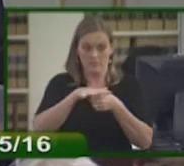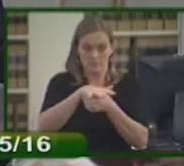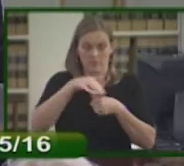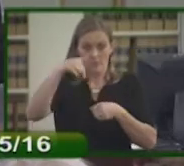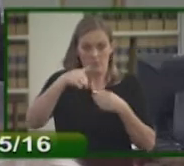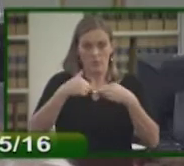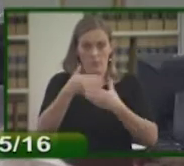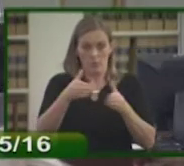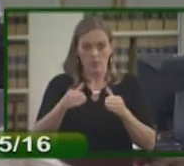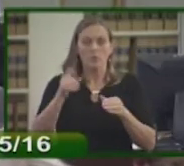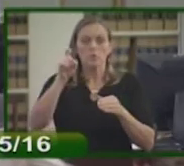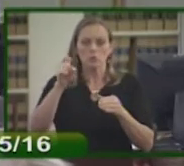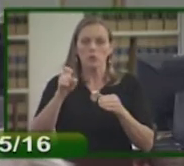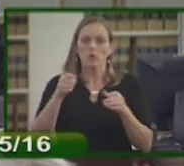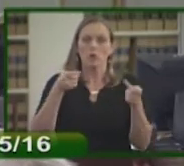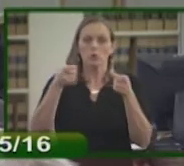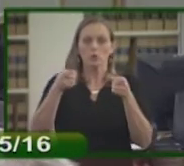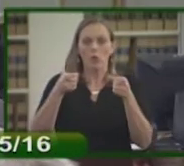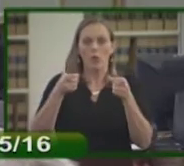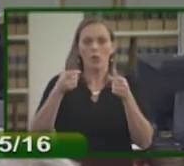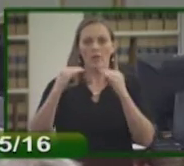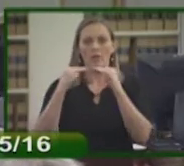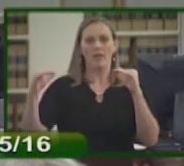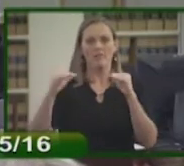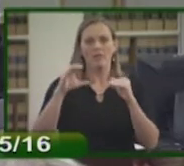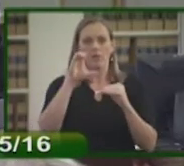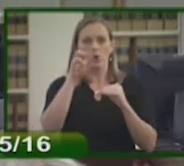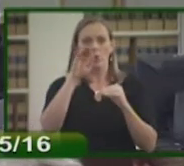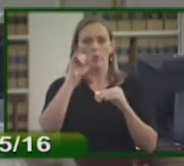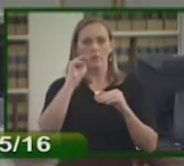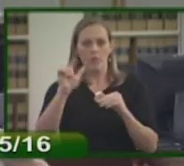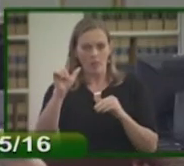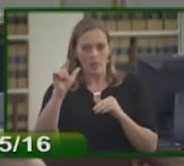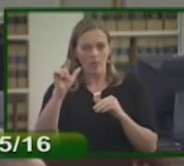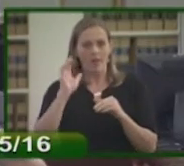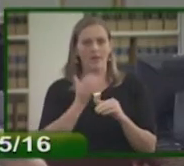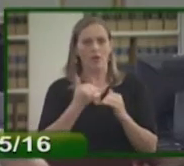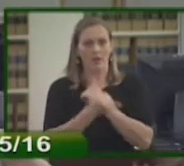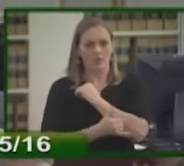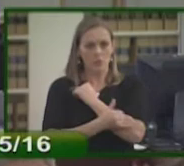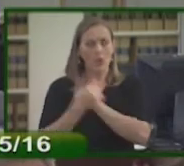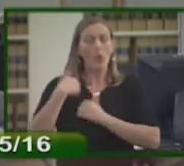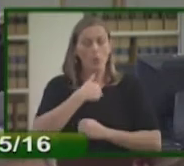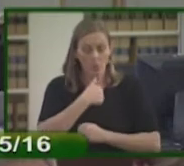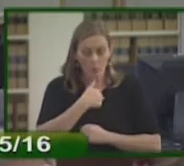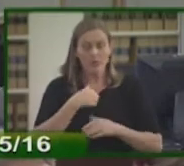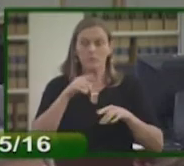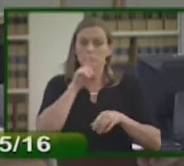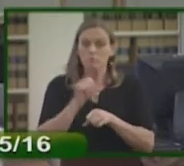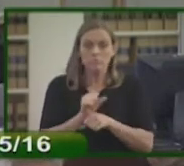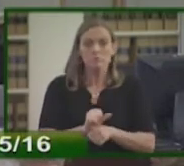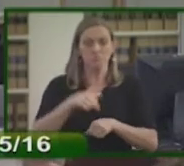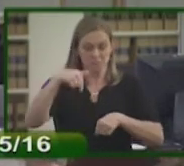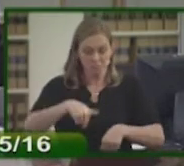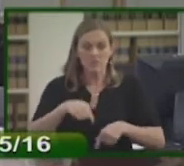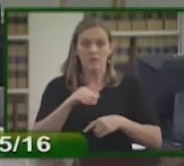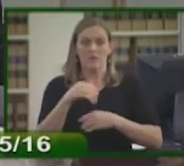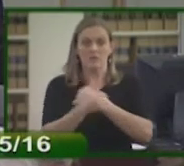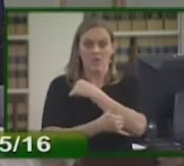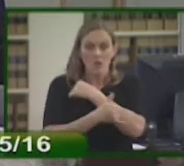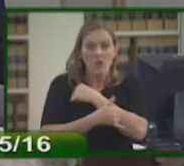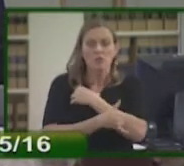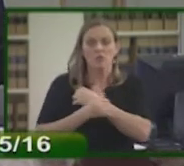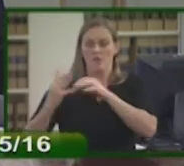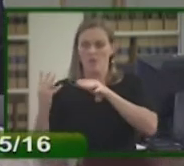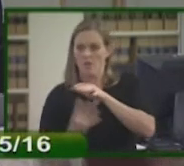able to control the level of criminals coming into our country. We are indeed a nation of immigrants. Millions and millions of immigrants